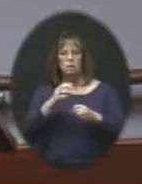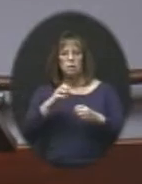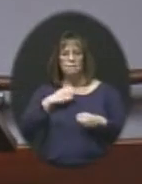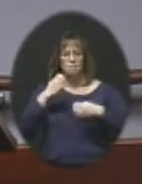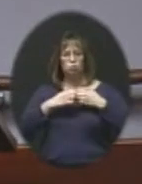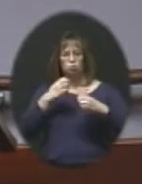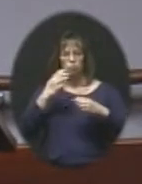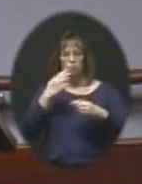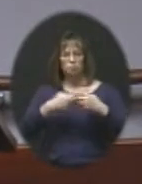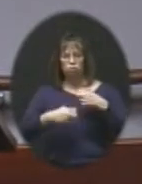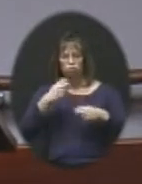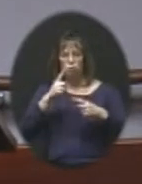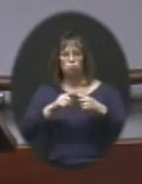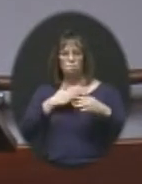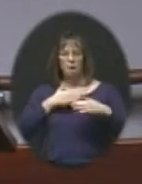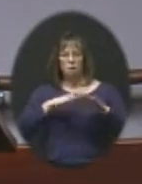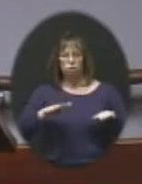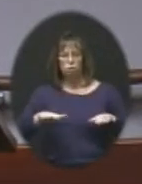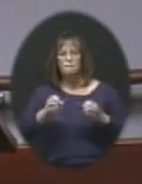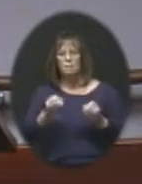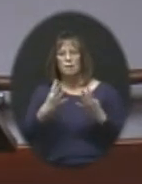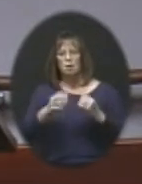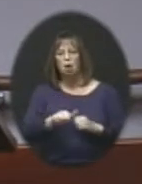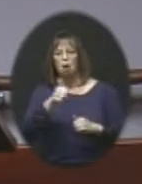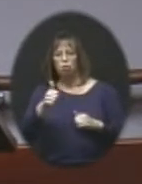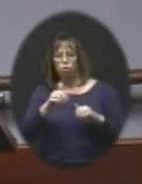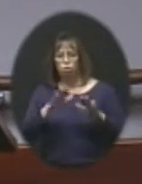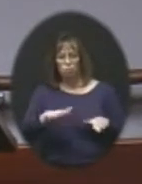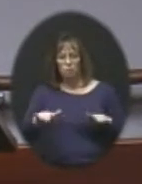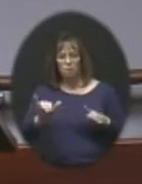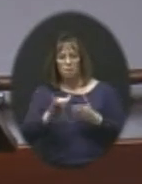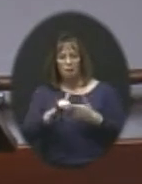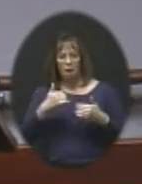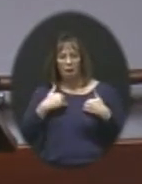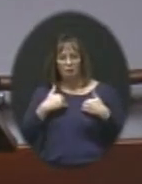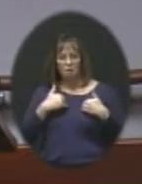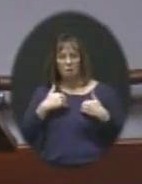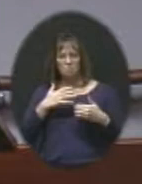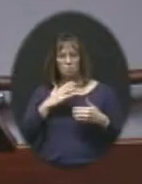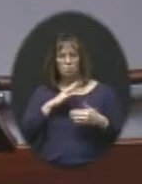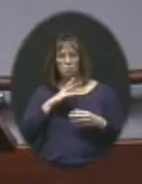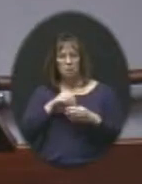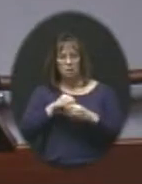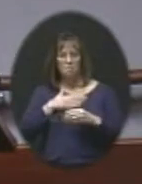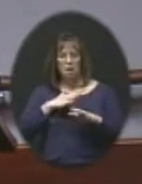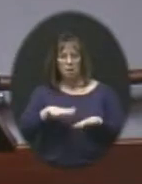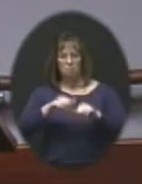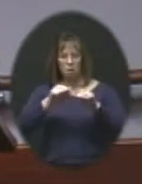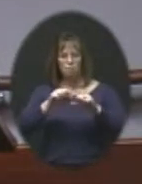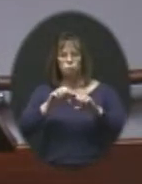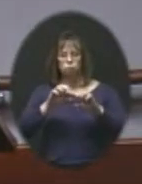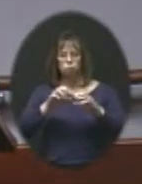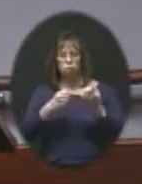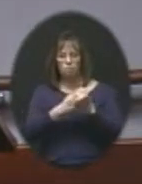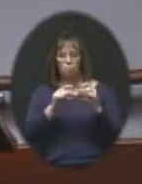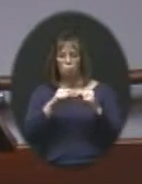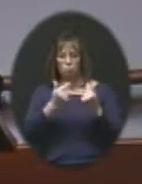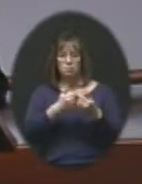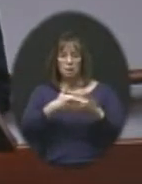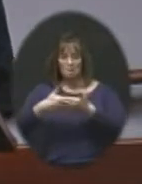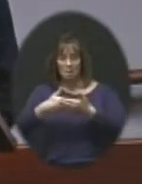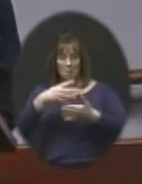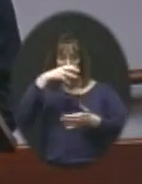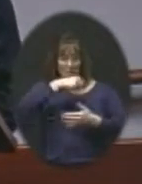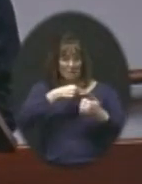children as well as many other children that I have in my adoption support groups. It is a baby